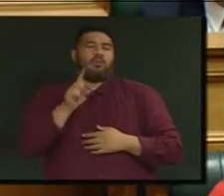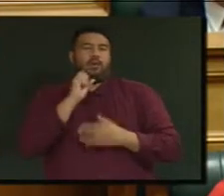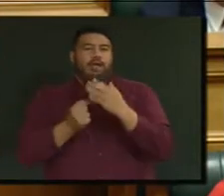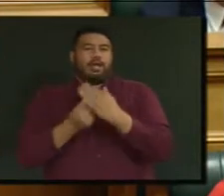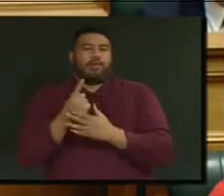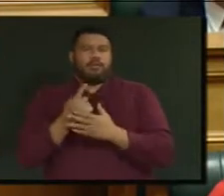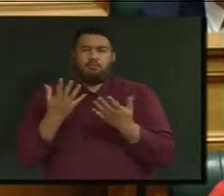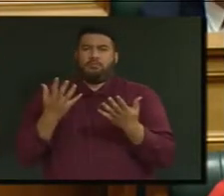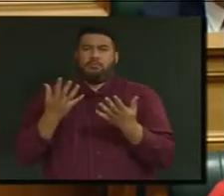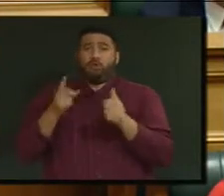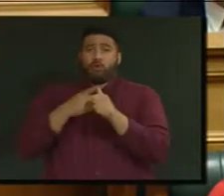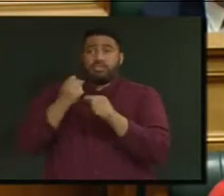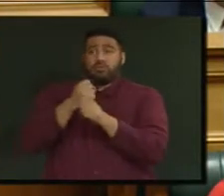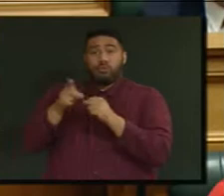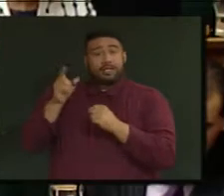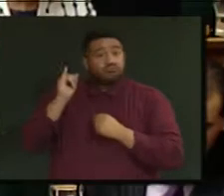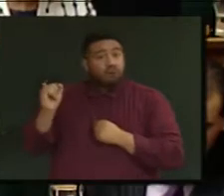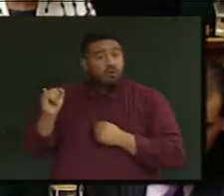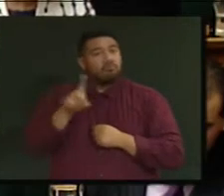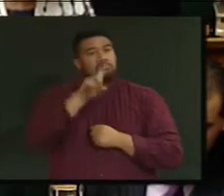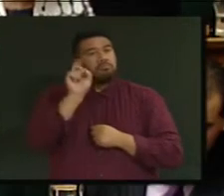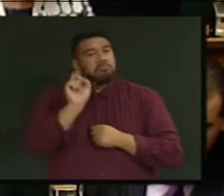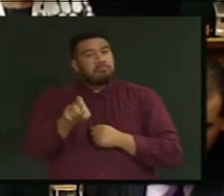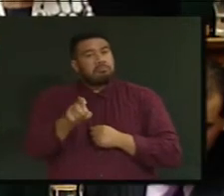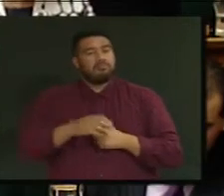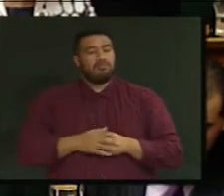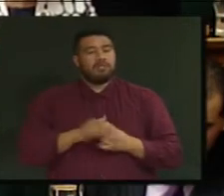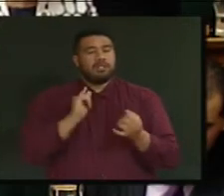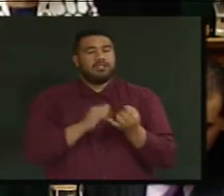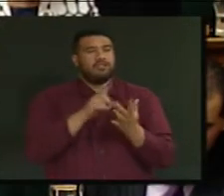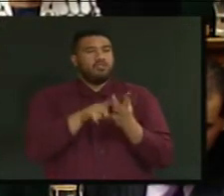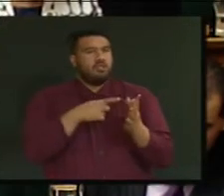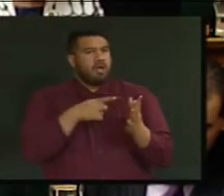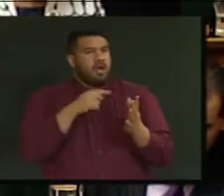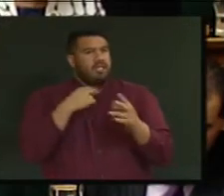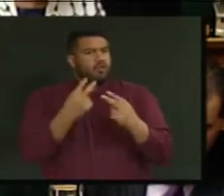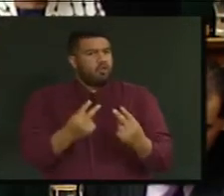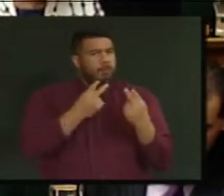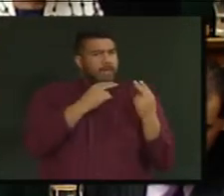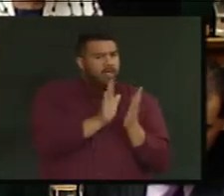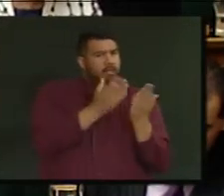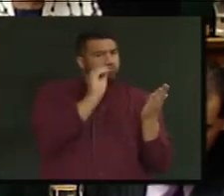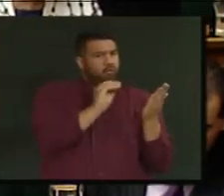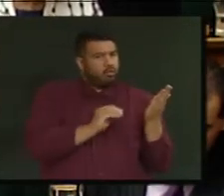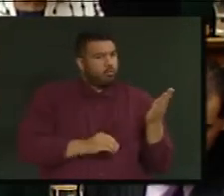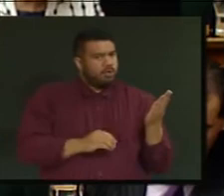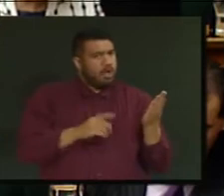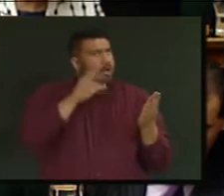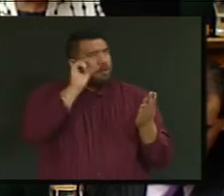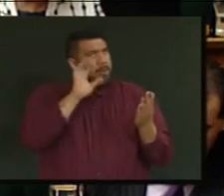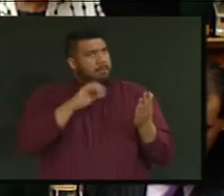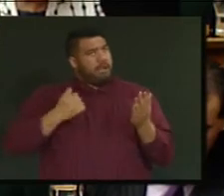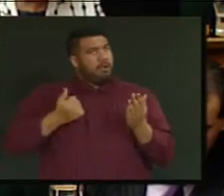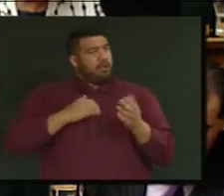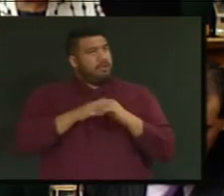wrong? The Honourable Stephen Joyce. Mr Speaker, I'd have to check back in the hand side. I didn't gloat at all about where the debt